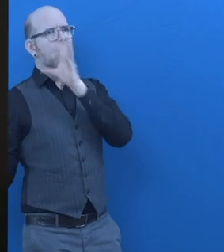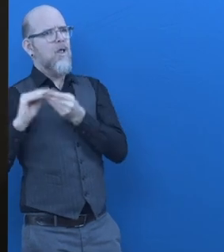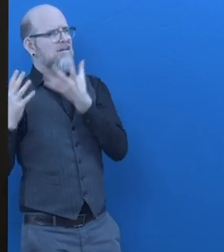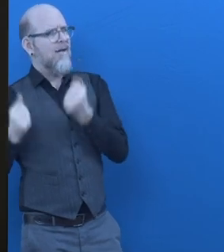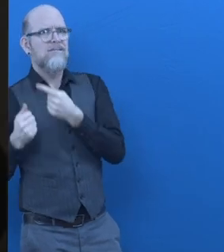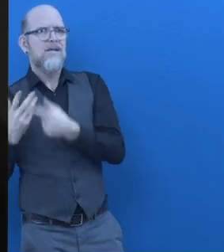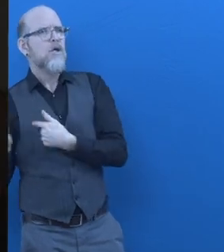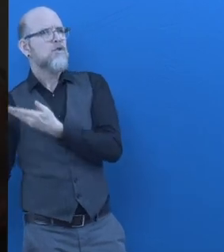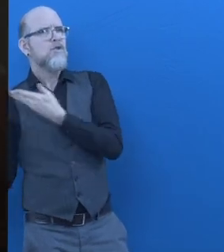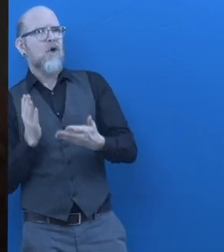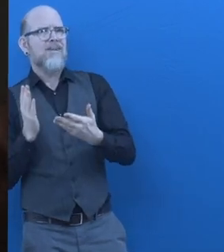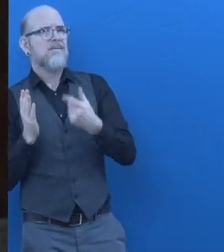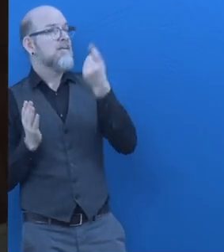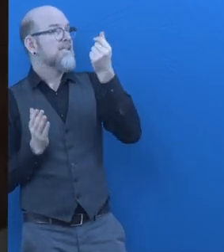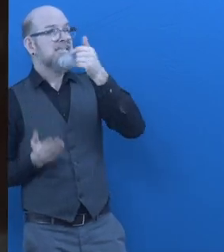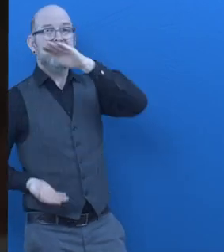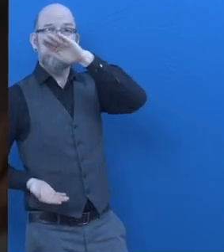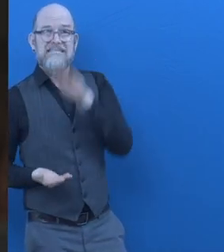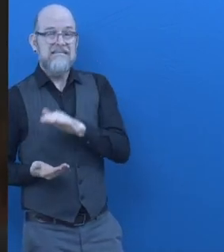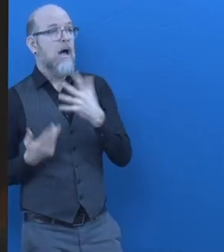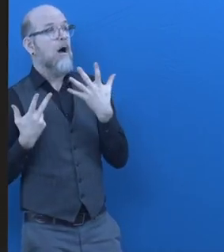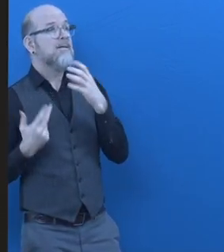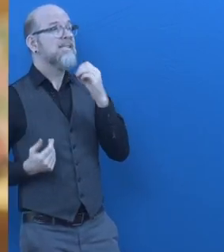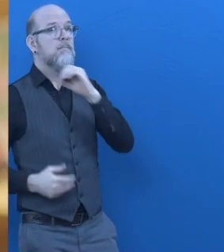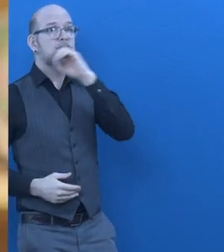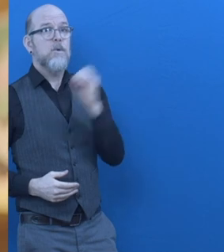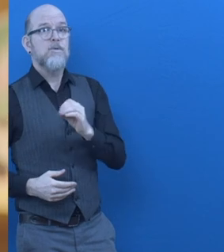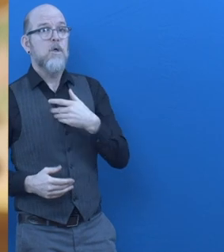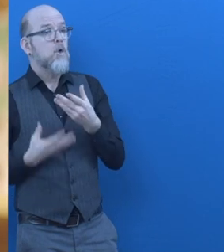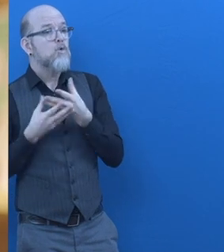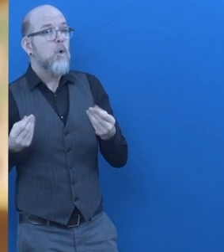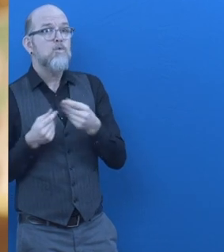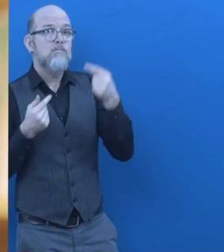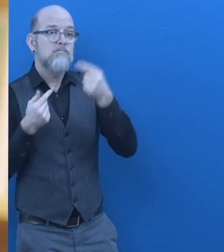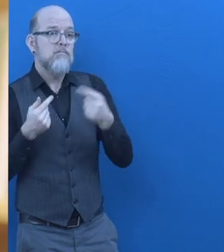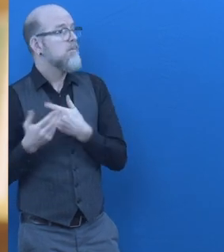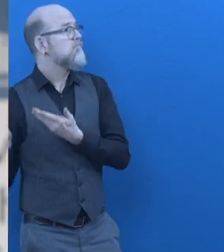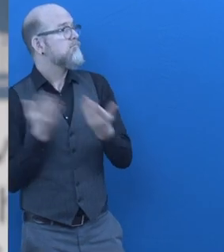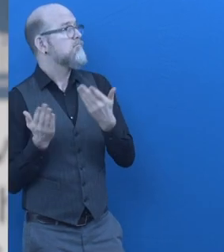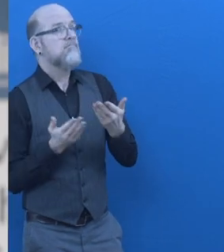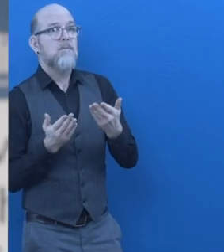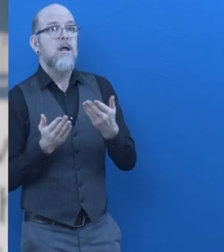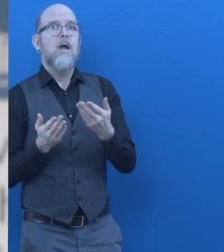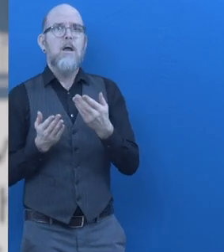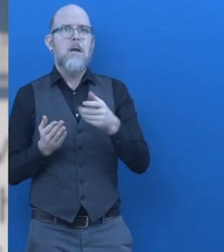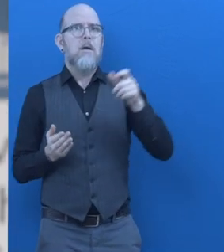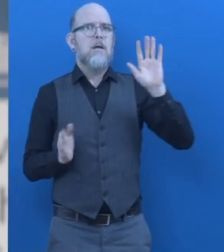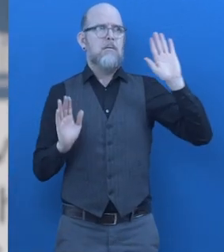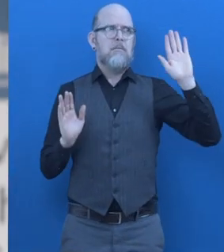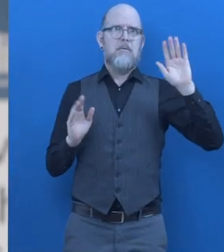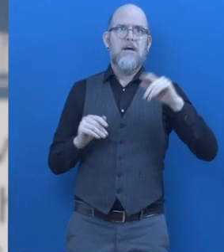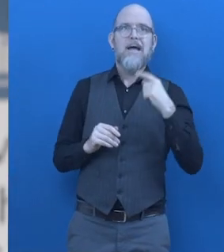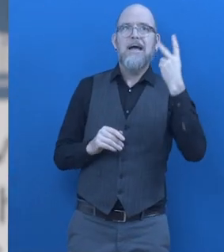the cost by 80% and provided the solution in a matter of days rather than months. No other company had attempted this before